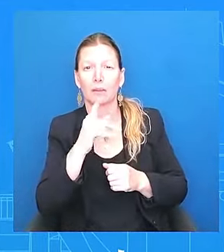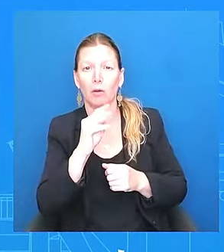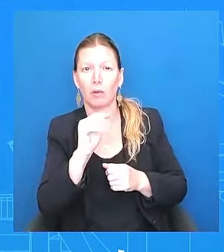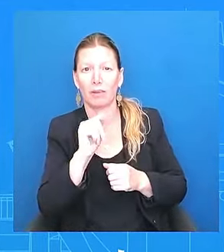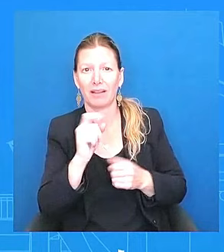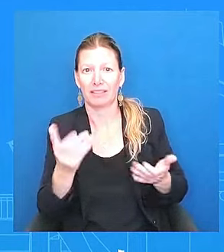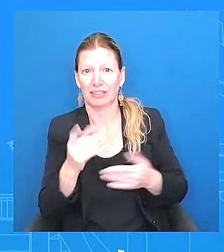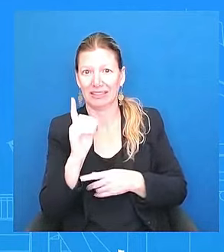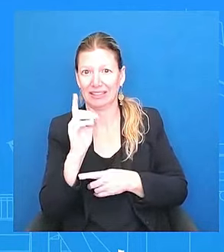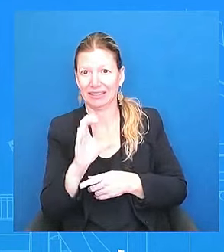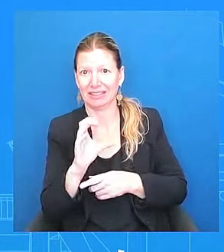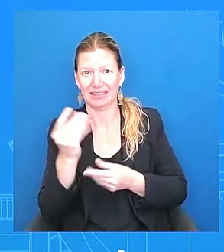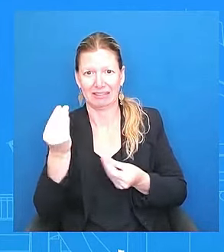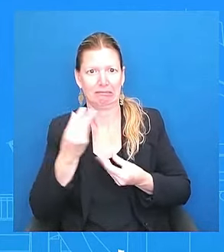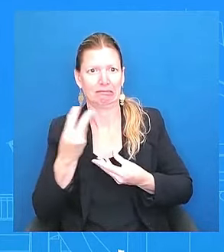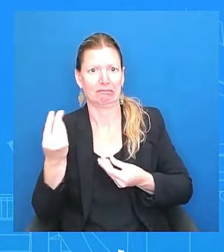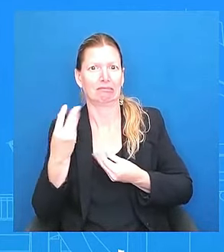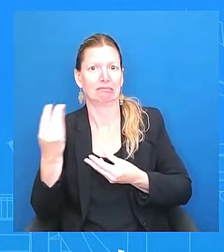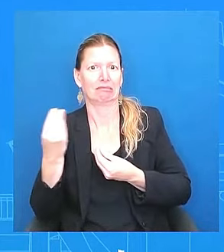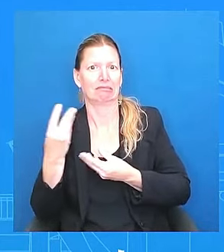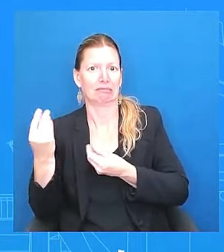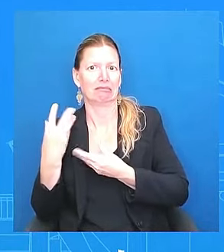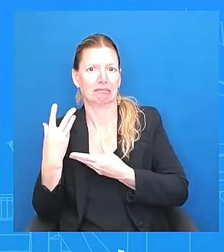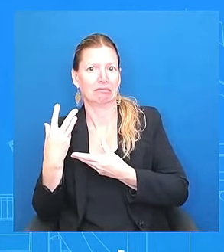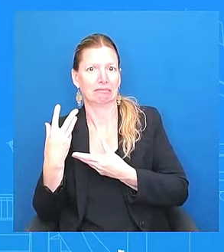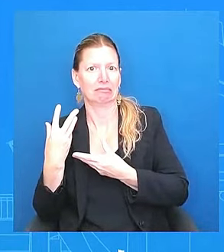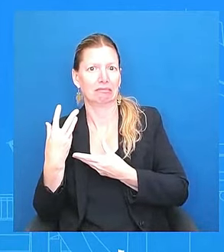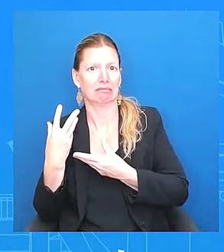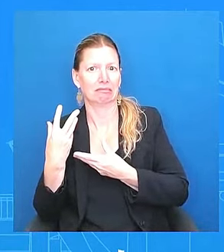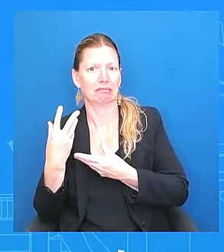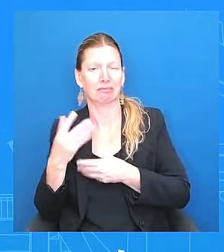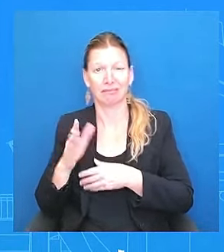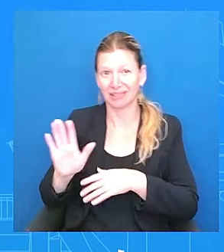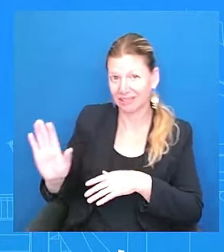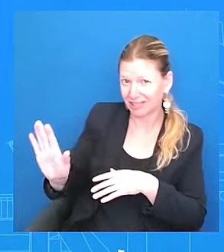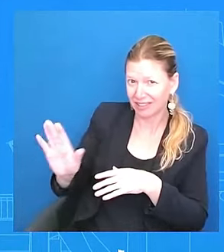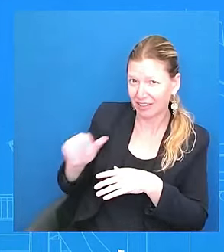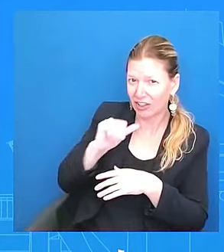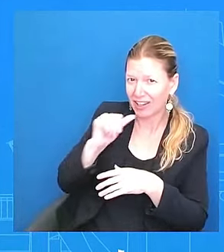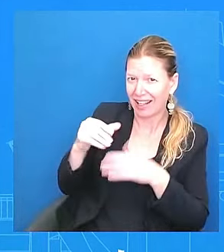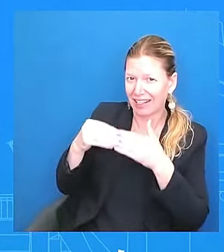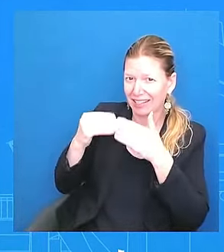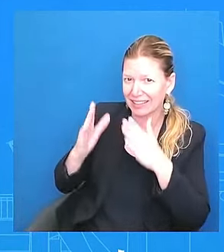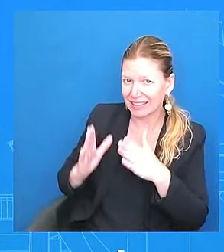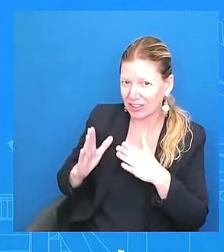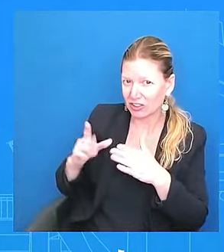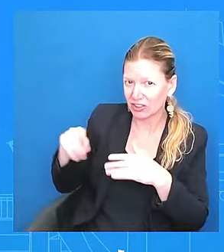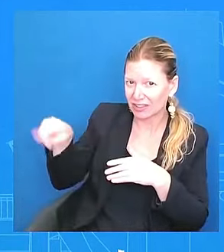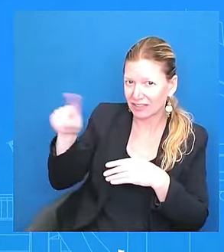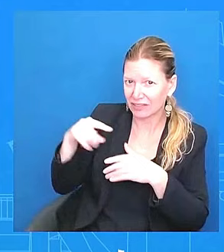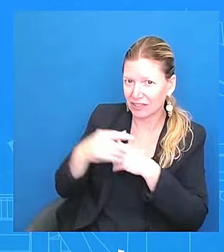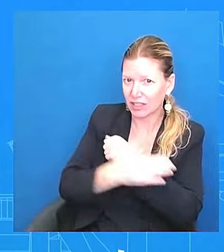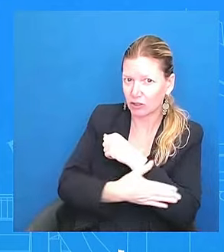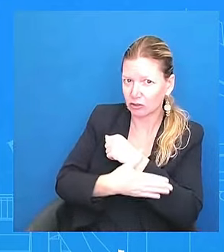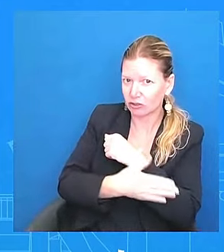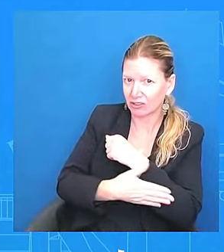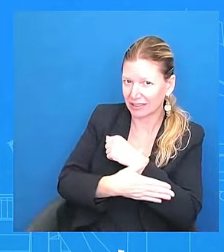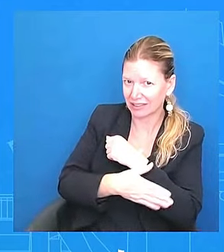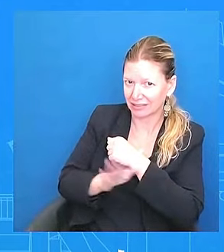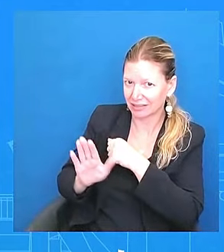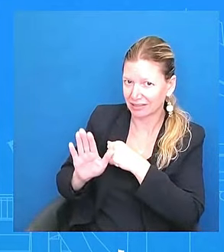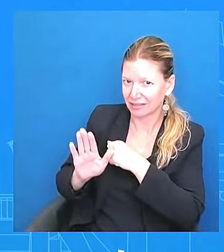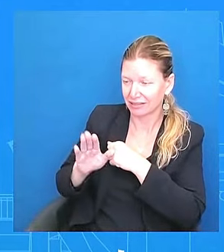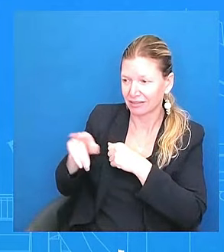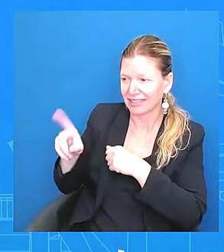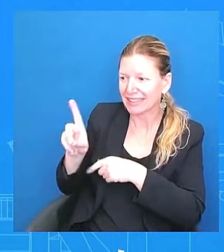Okay. No, I know. I just wanted to make sure. I mean, I was talking about the leaders. Yeah, No, I hear you, but I'm talking about the leaders who have been on the record.